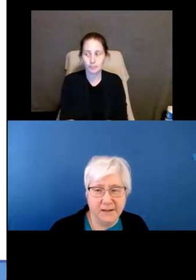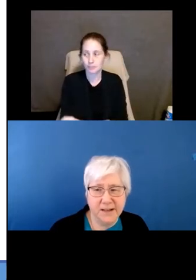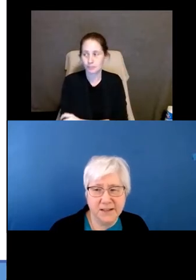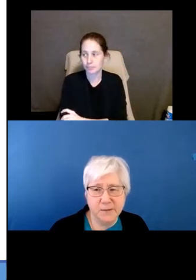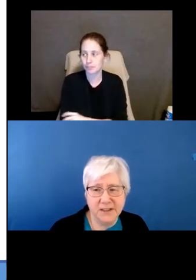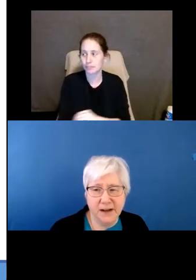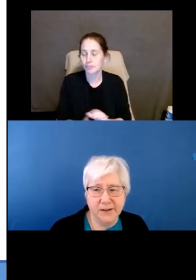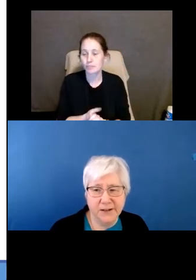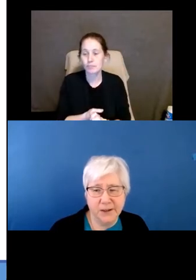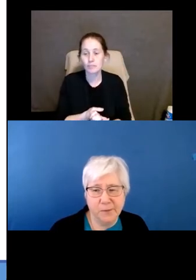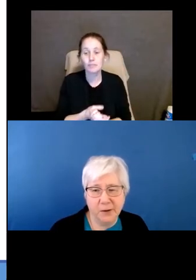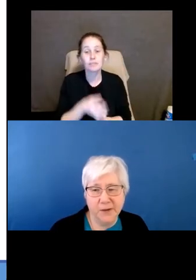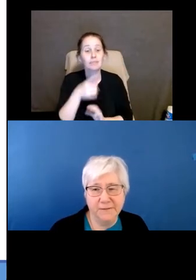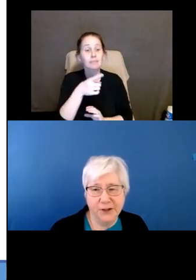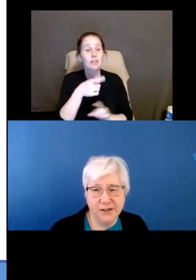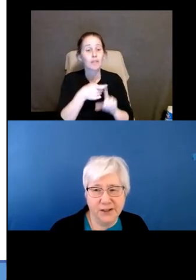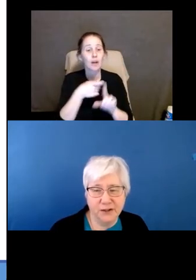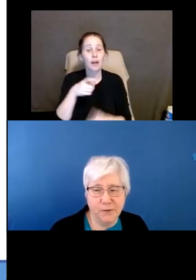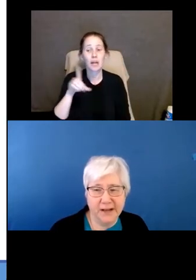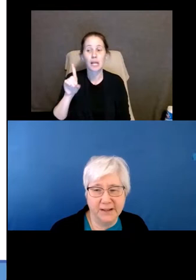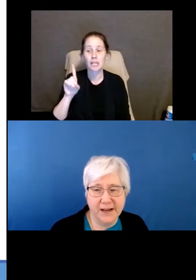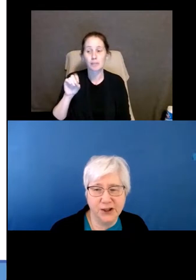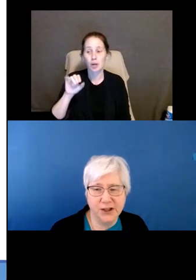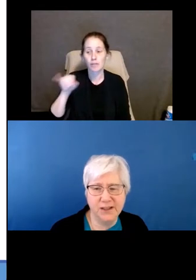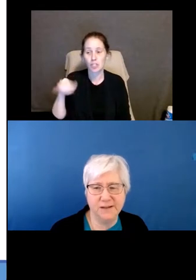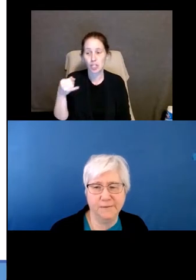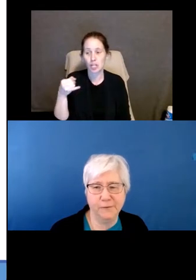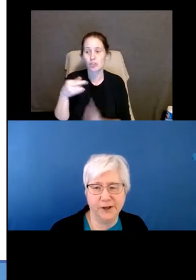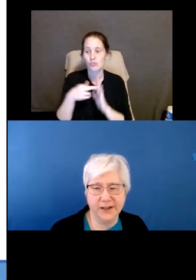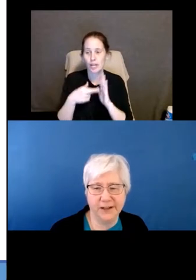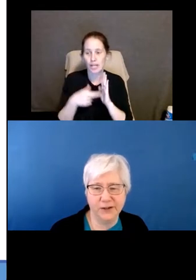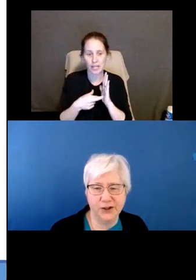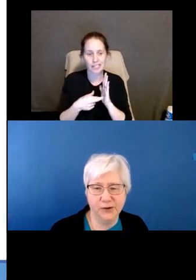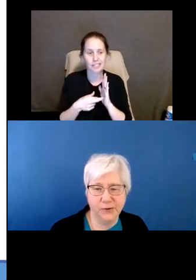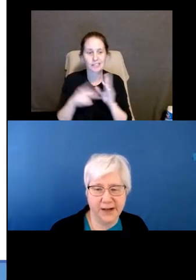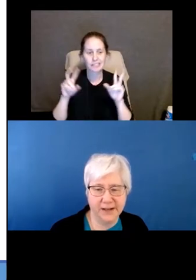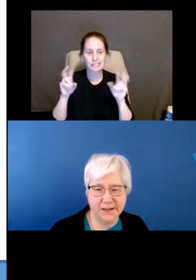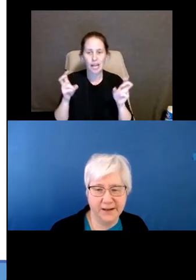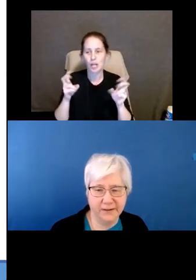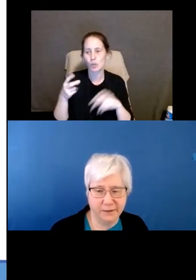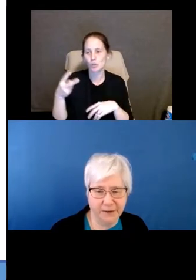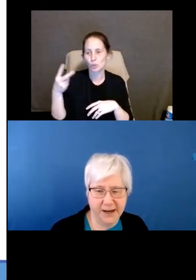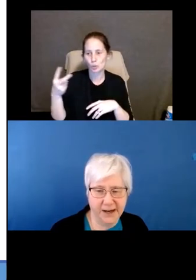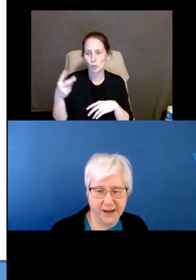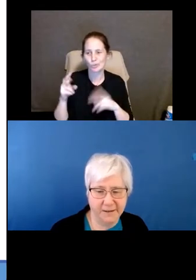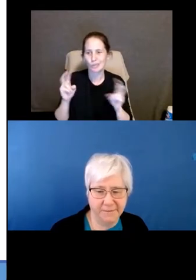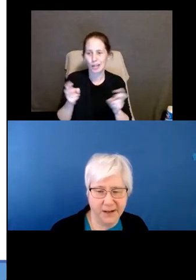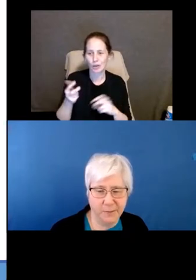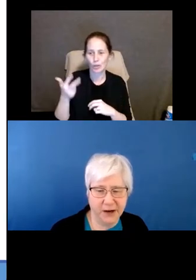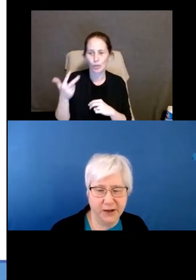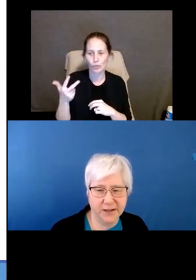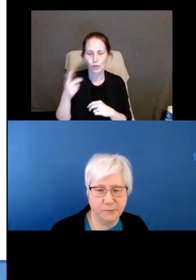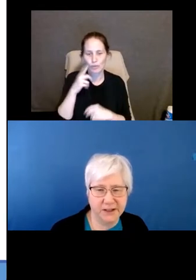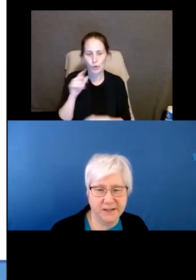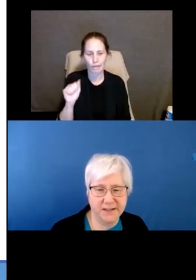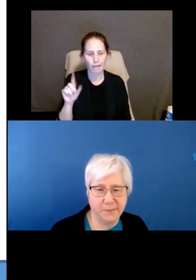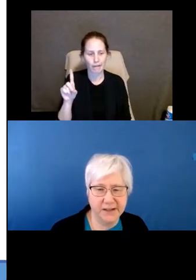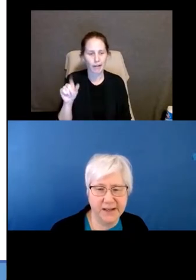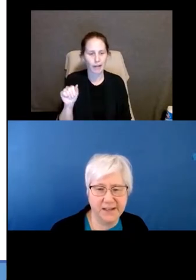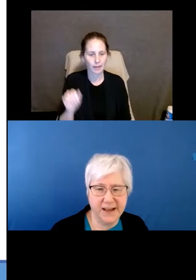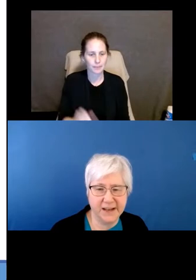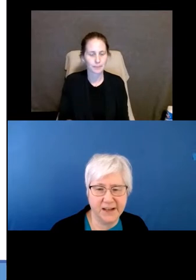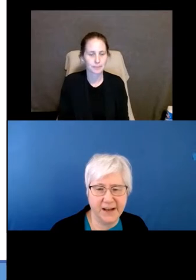this comes out of the Department of Justice regulations for Title II and Title III of the Americans with